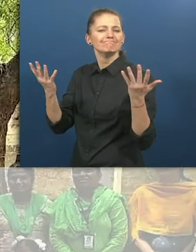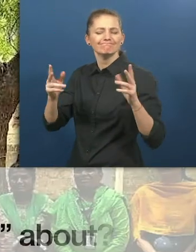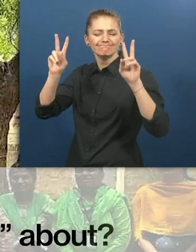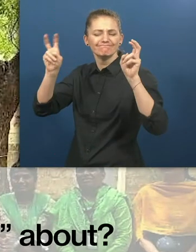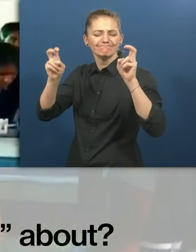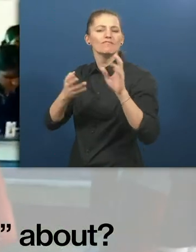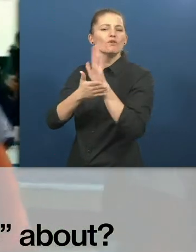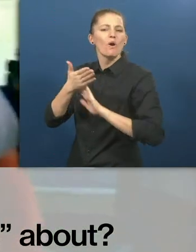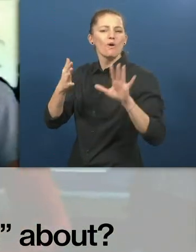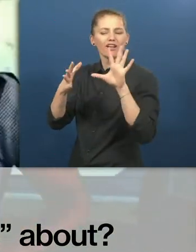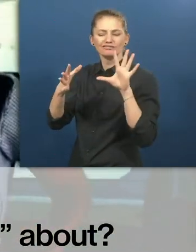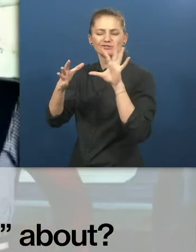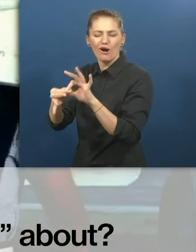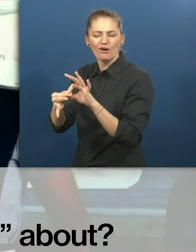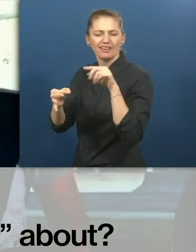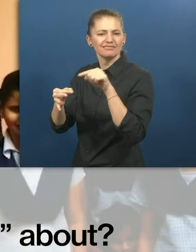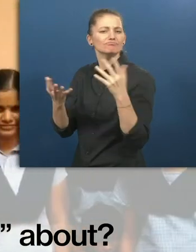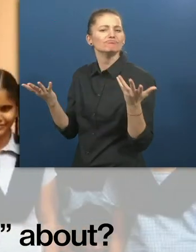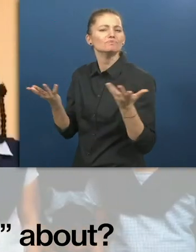What is College Connect about?